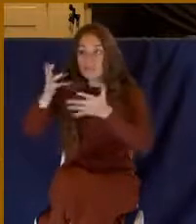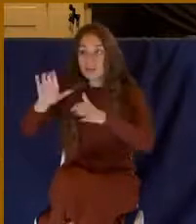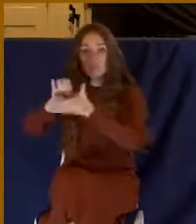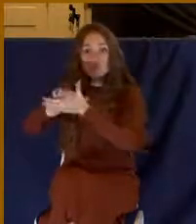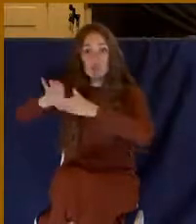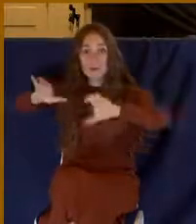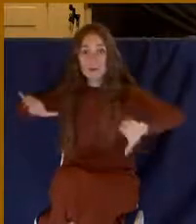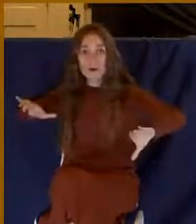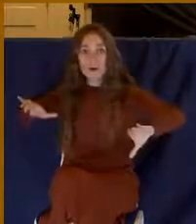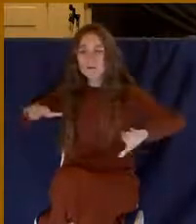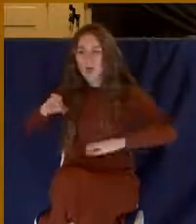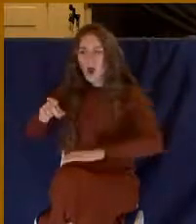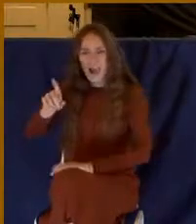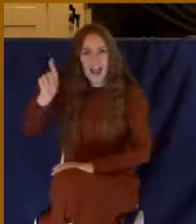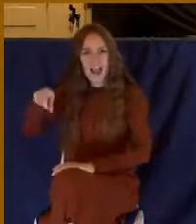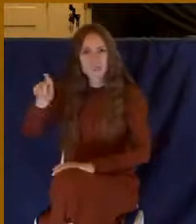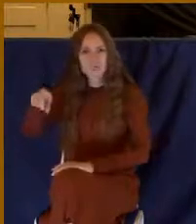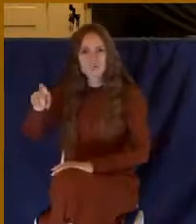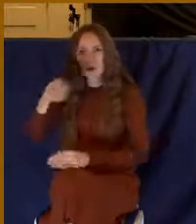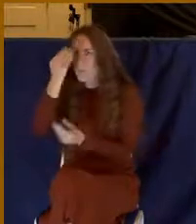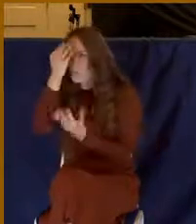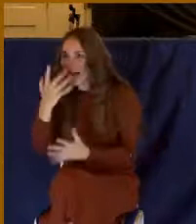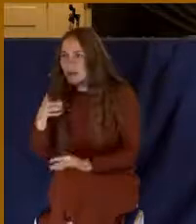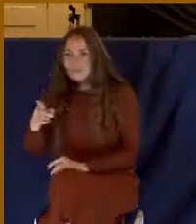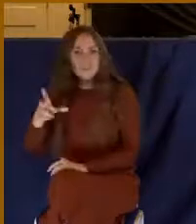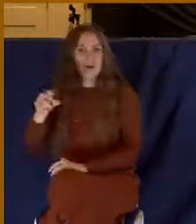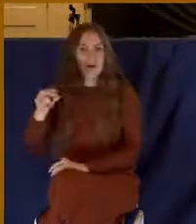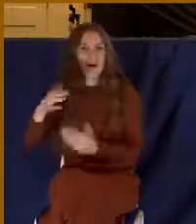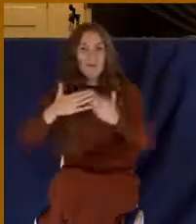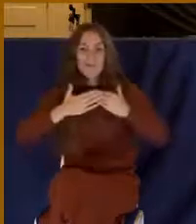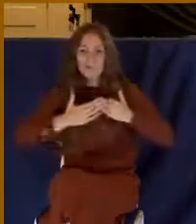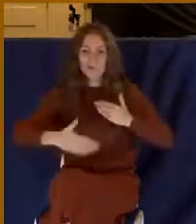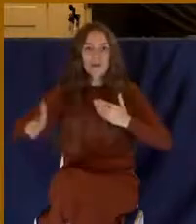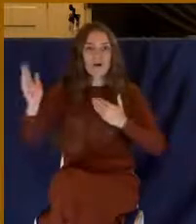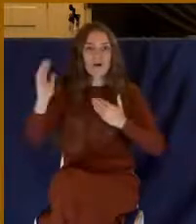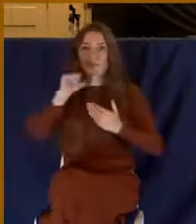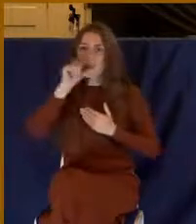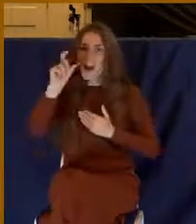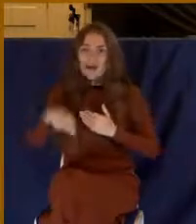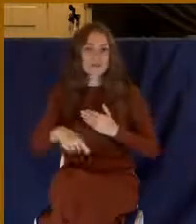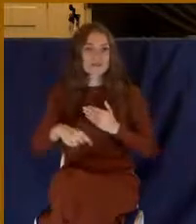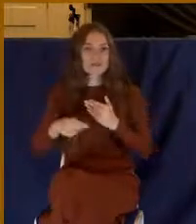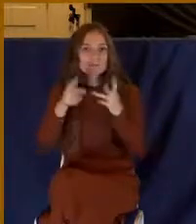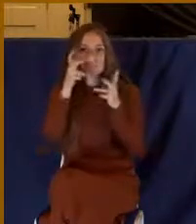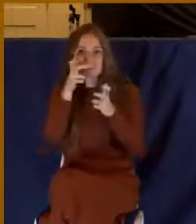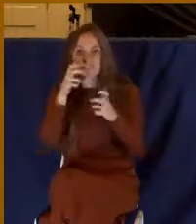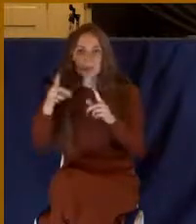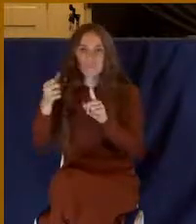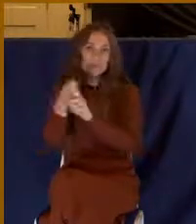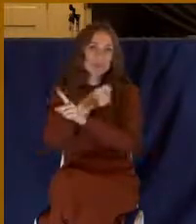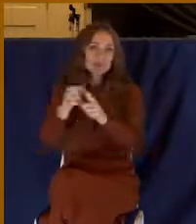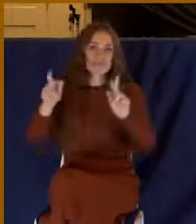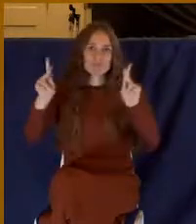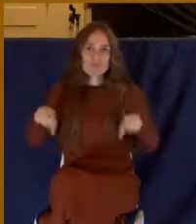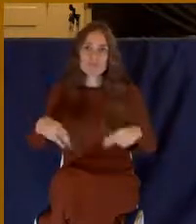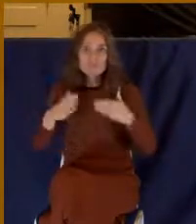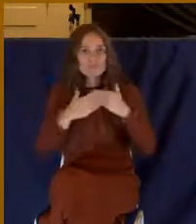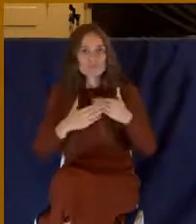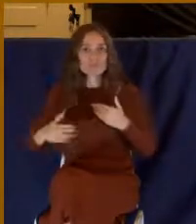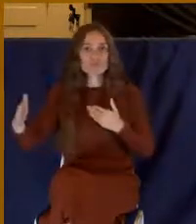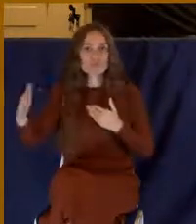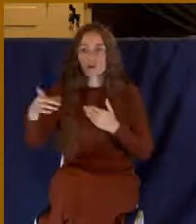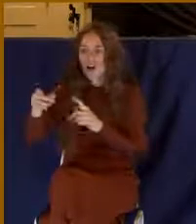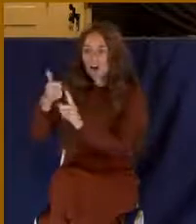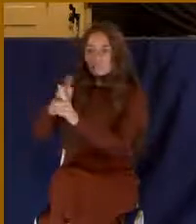You don't need to listen to that tyrant anymore. You don't need to listen to that abusive person anymore. They're no longer in your life. They no longer have